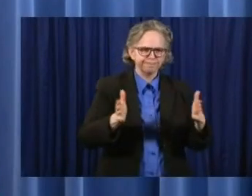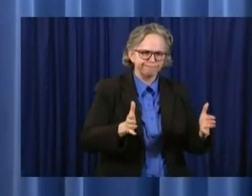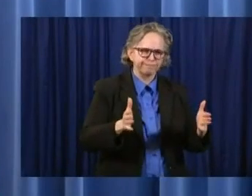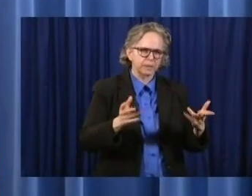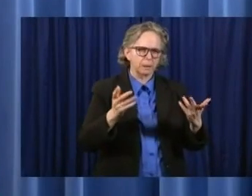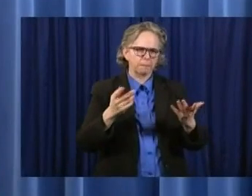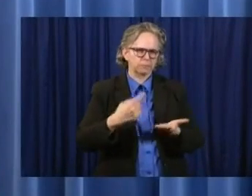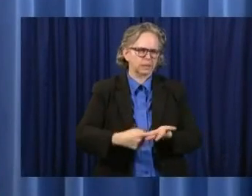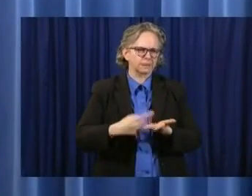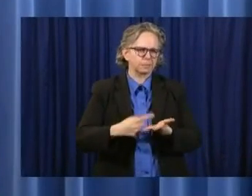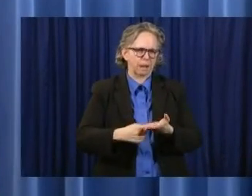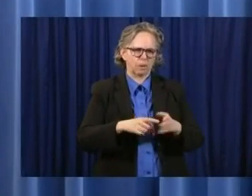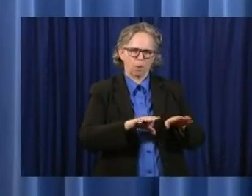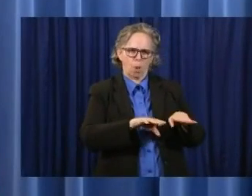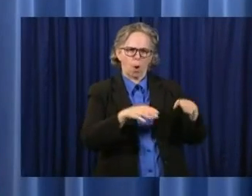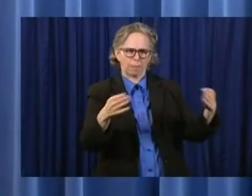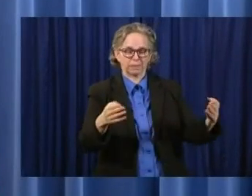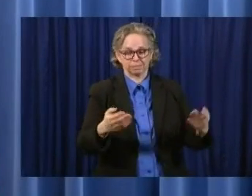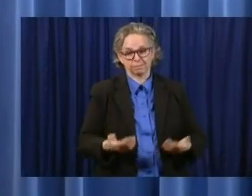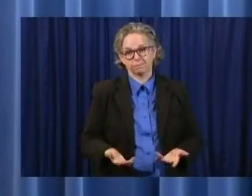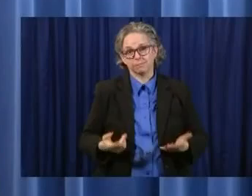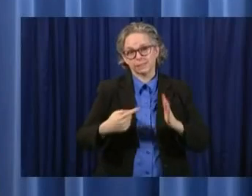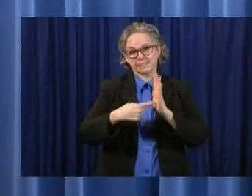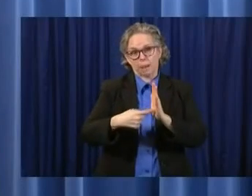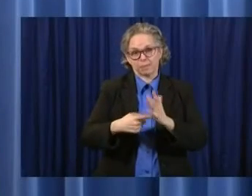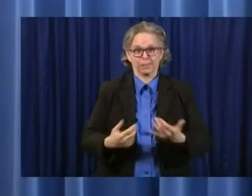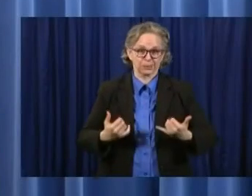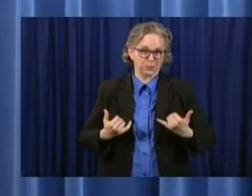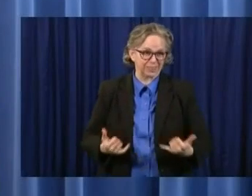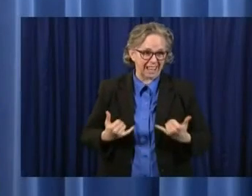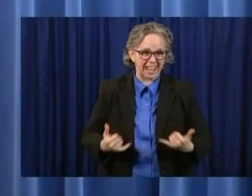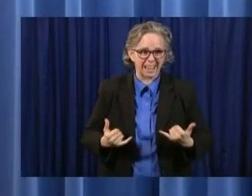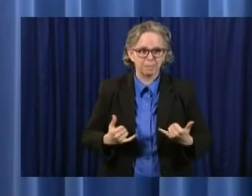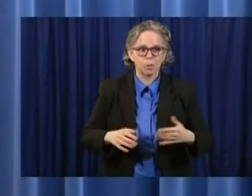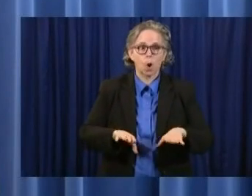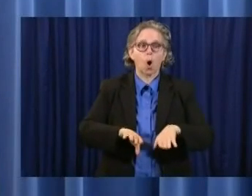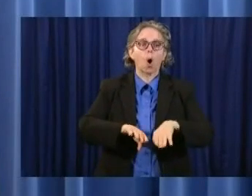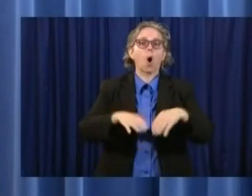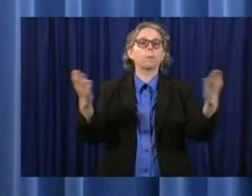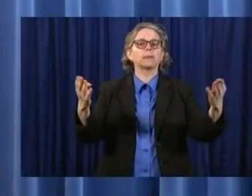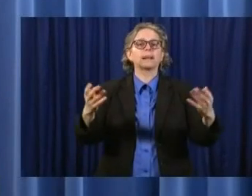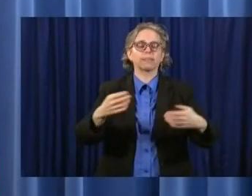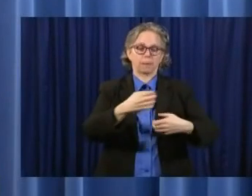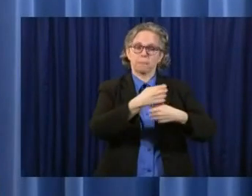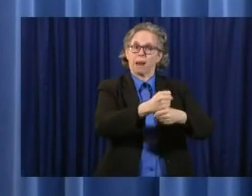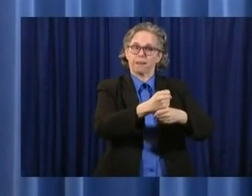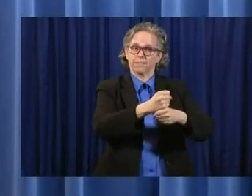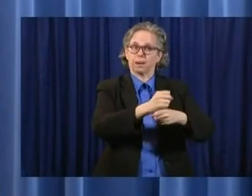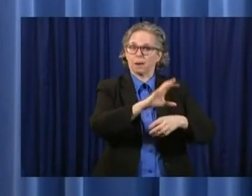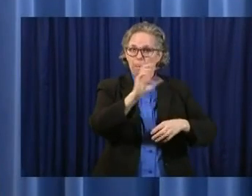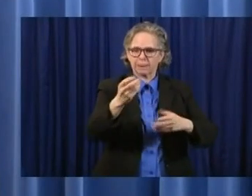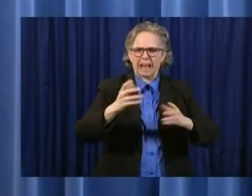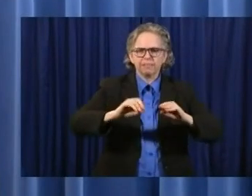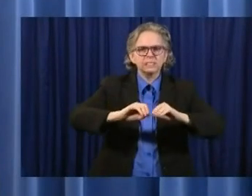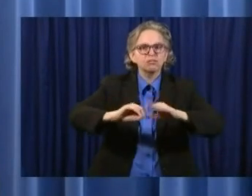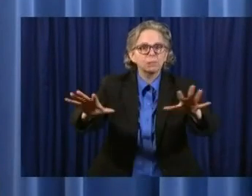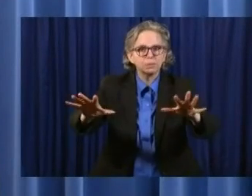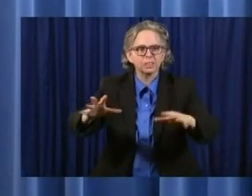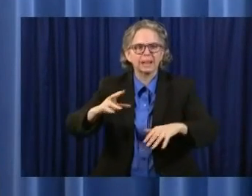with the opening of the manufacturing, the distribution, the construction offices